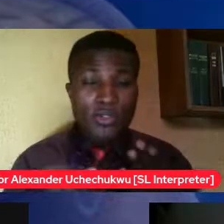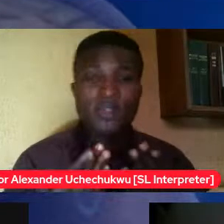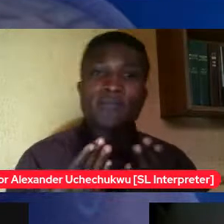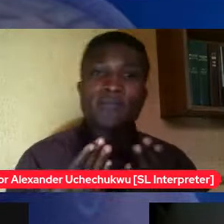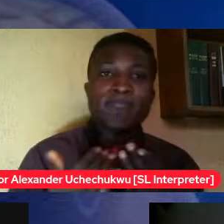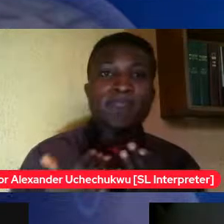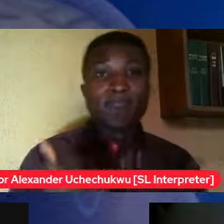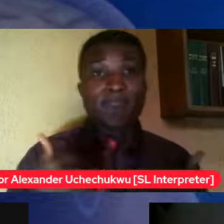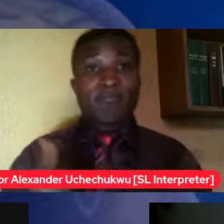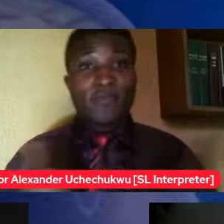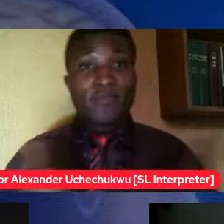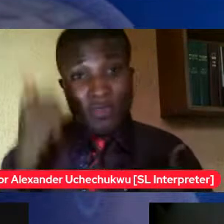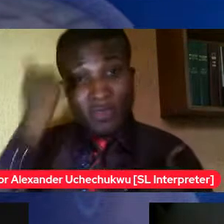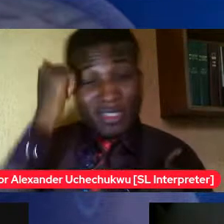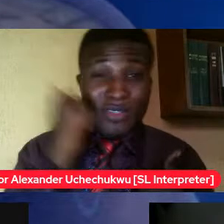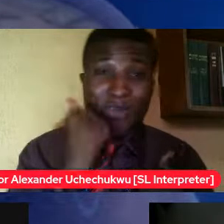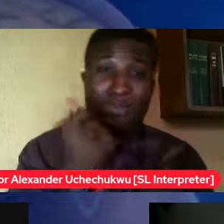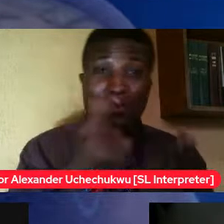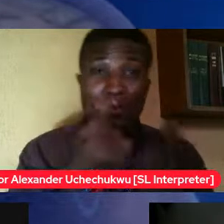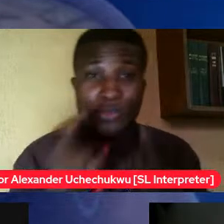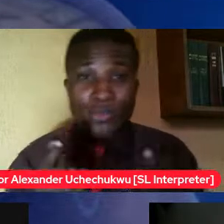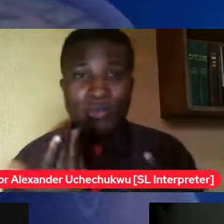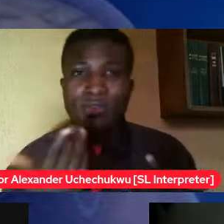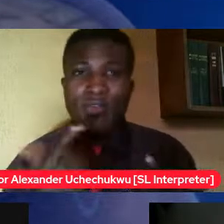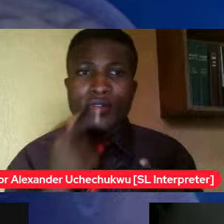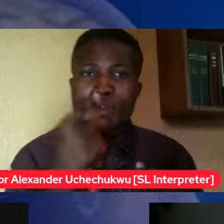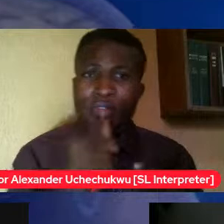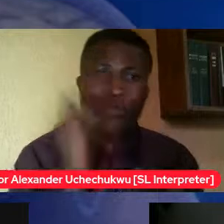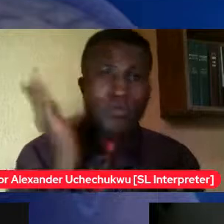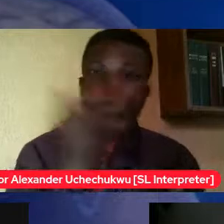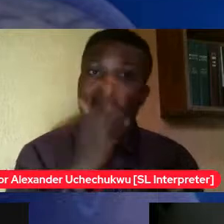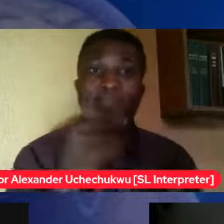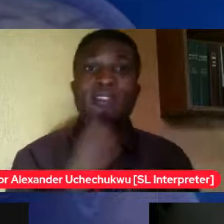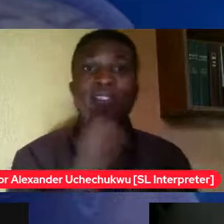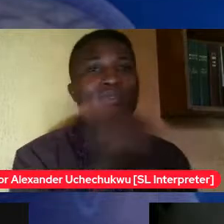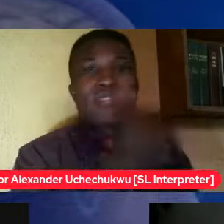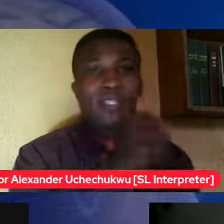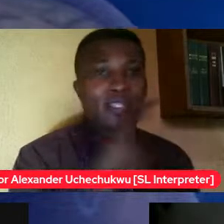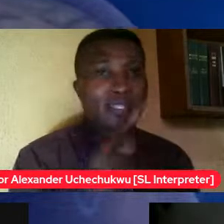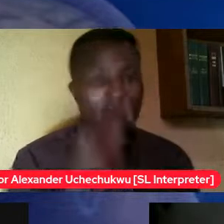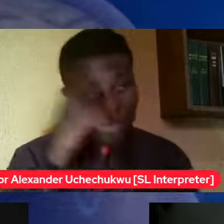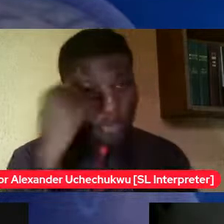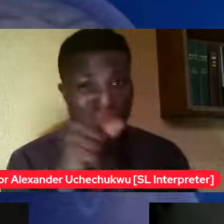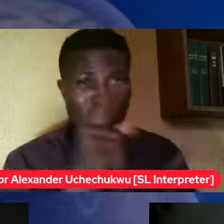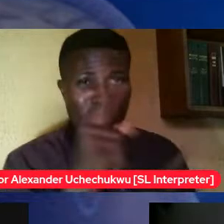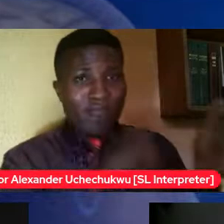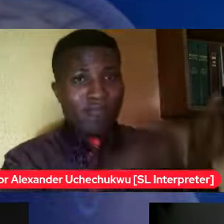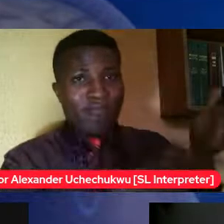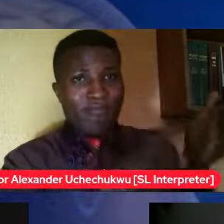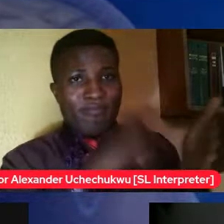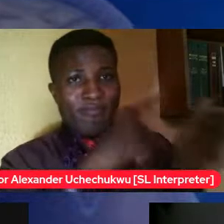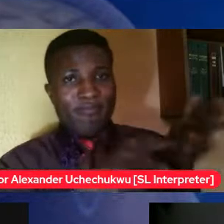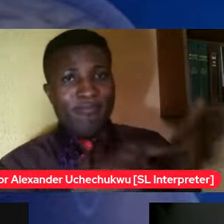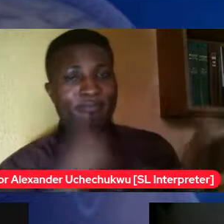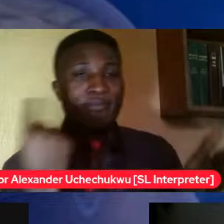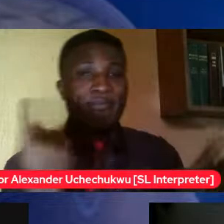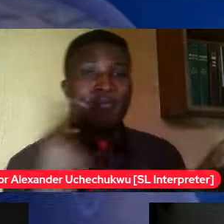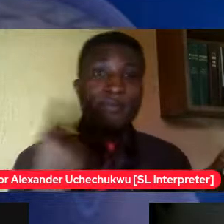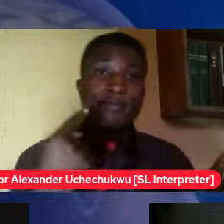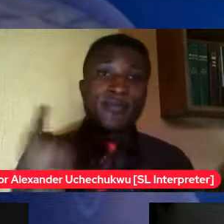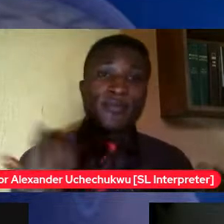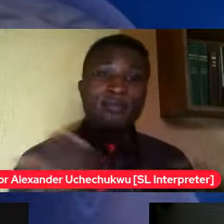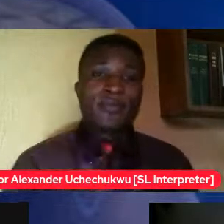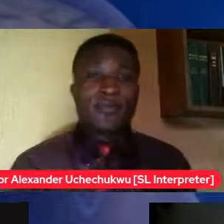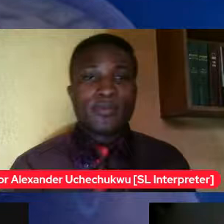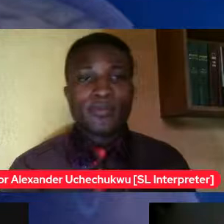will never tell you anything you crucify them so what so if they're already having sexual intercourse tell them okay